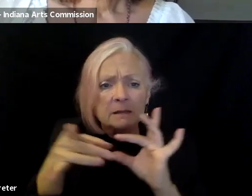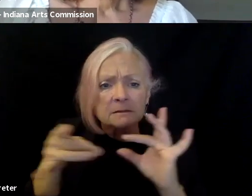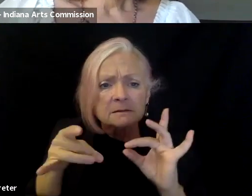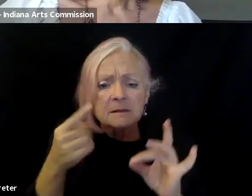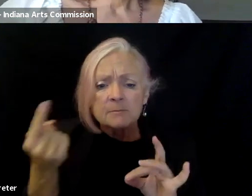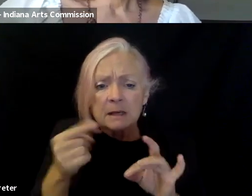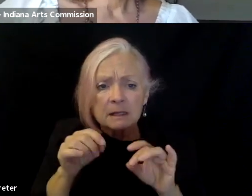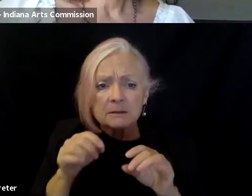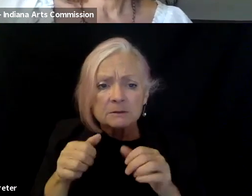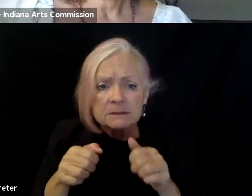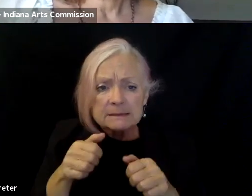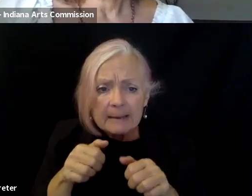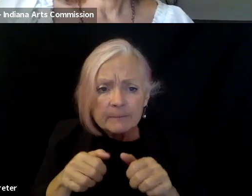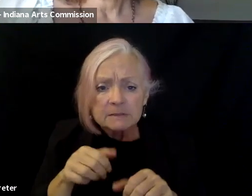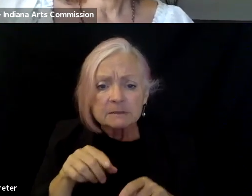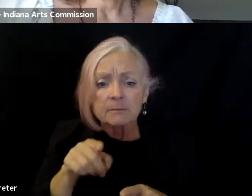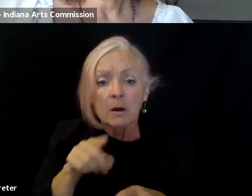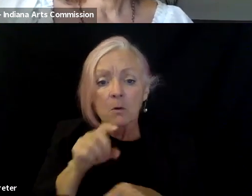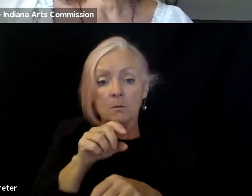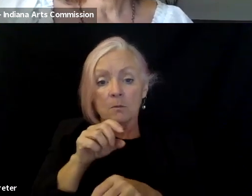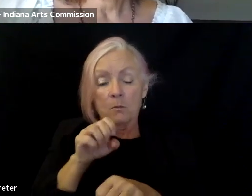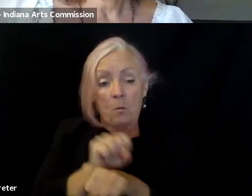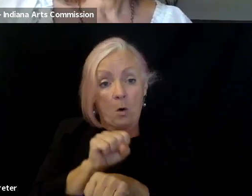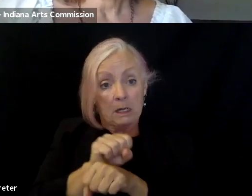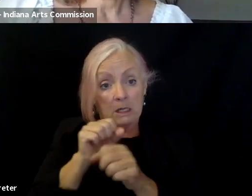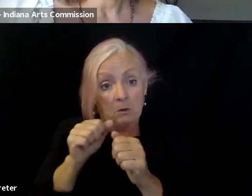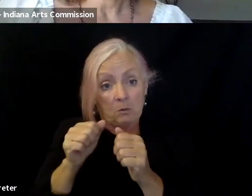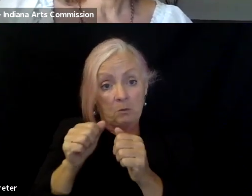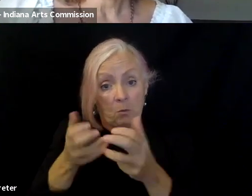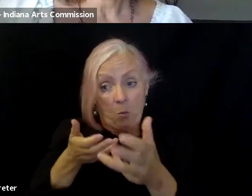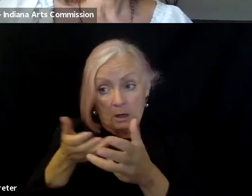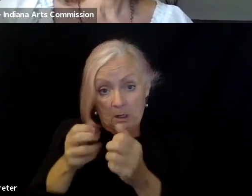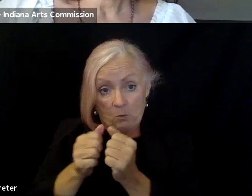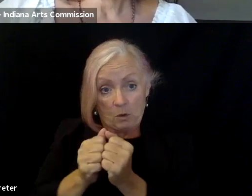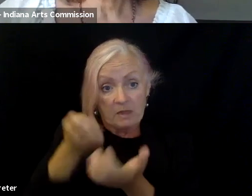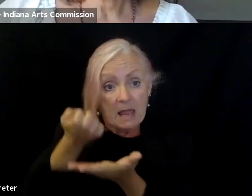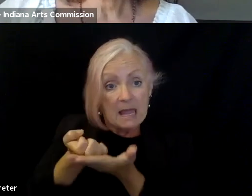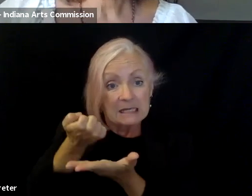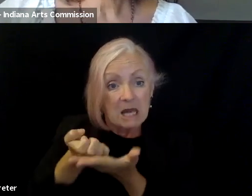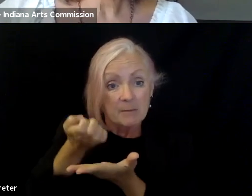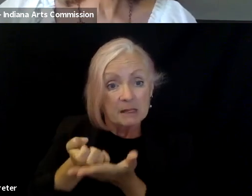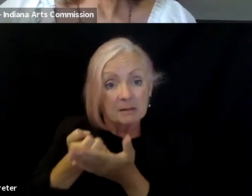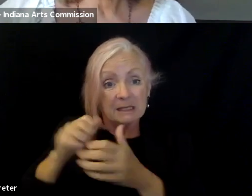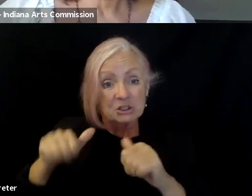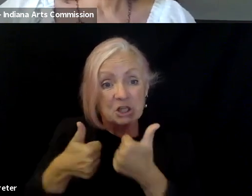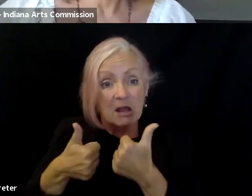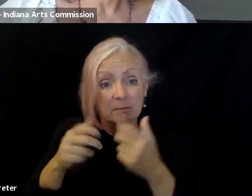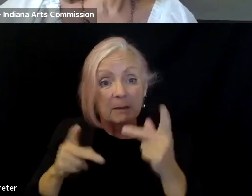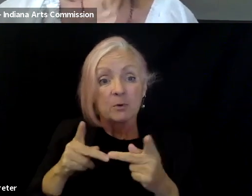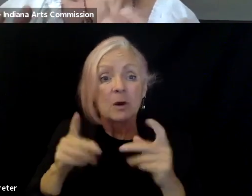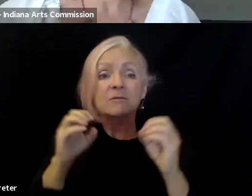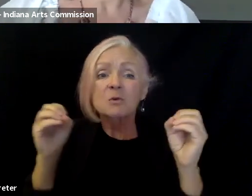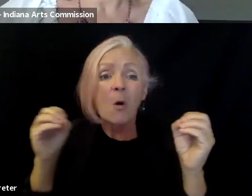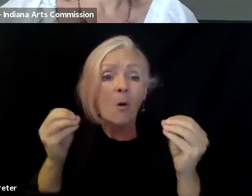working with economically challenged people who may have no connection to resources or media. So how do we,